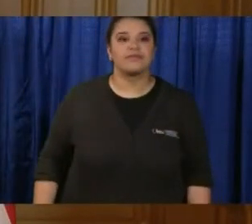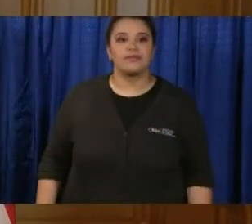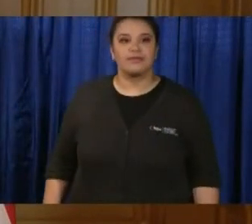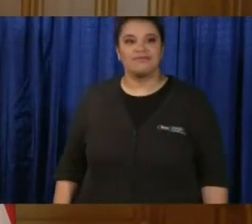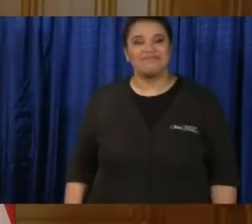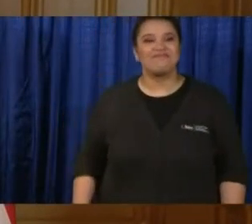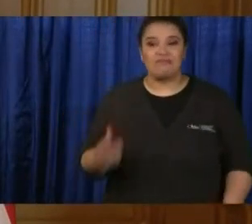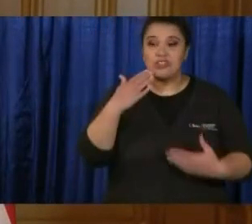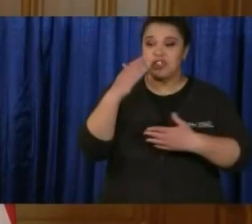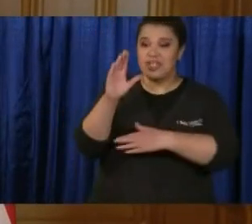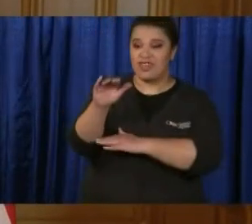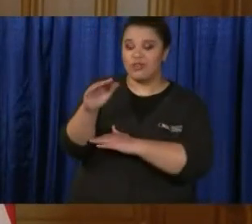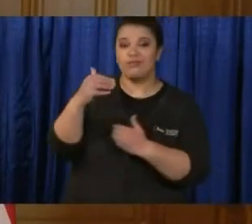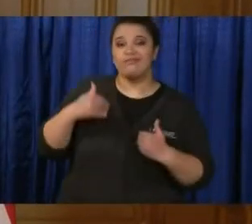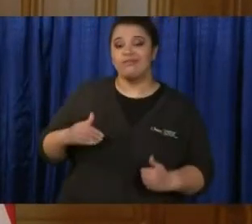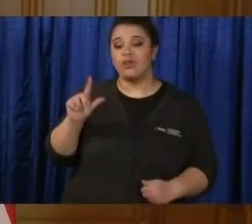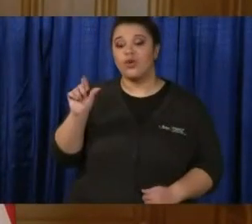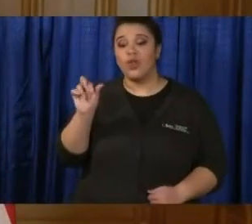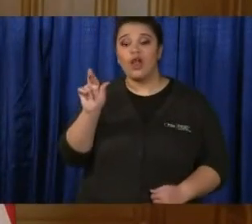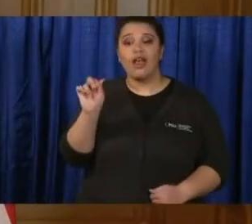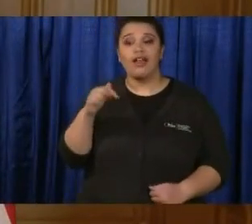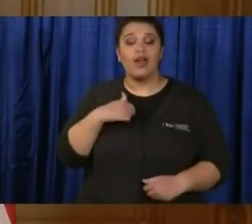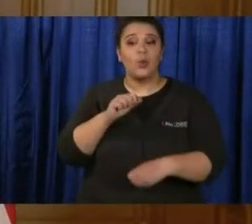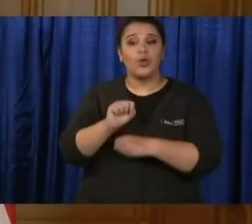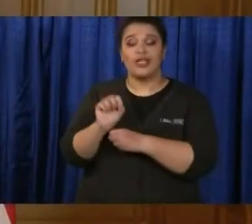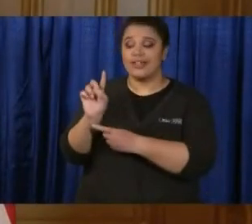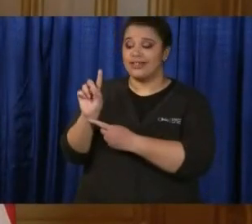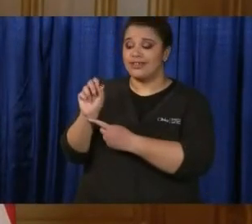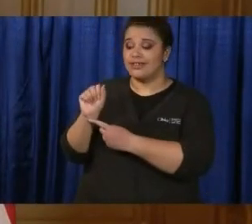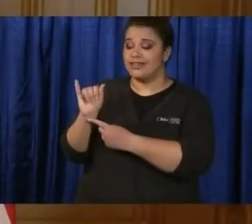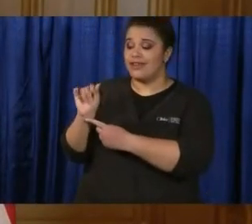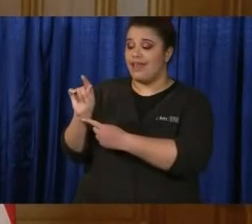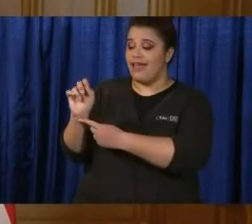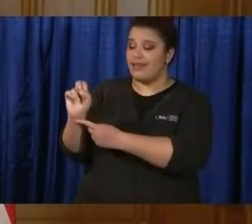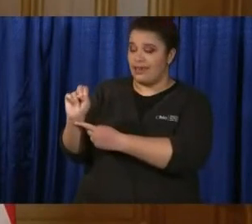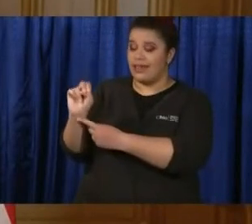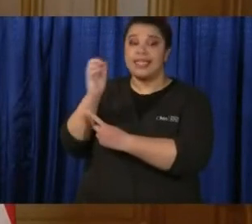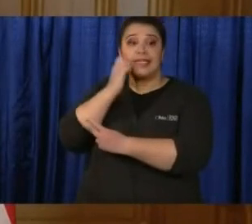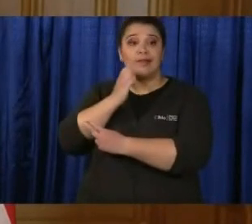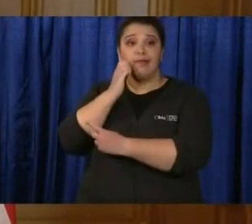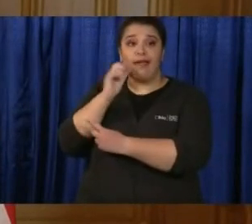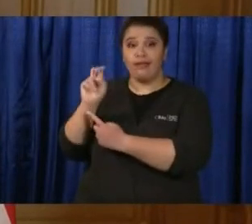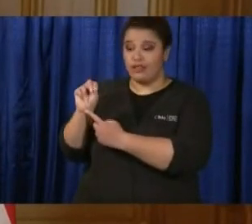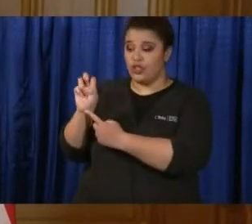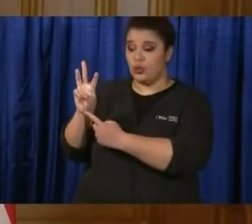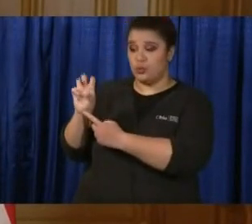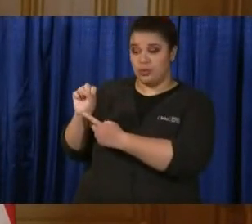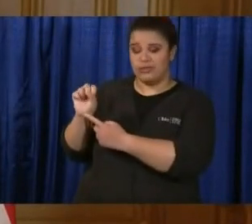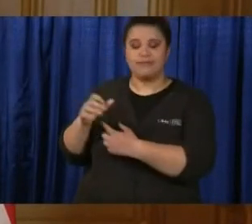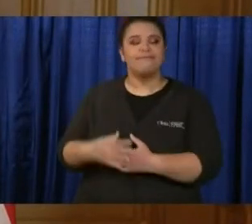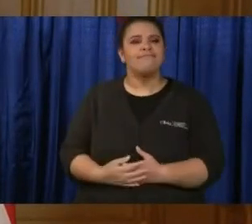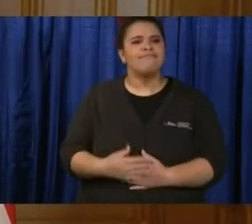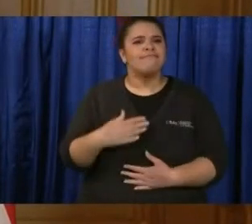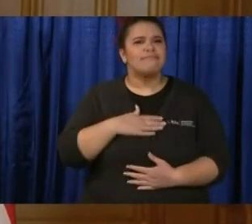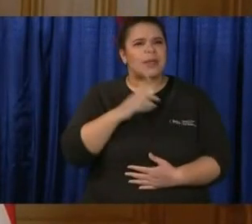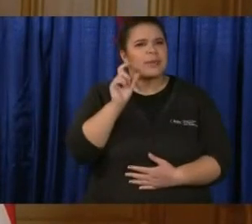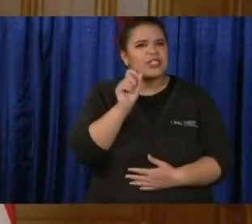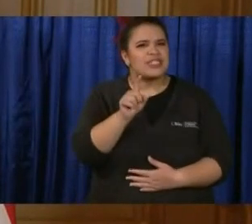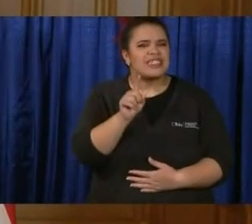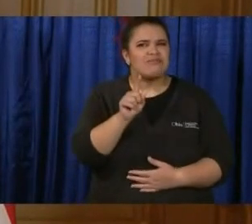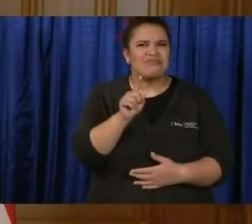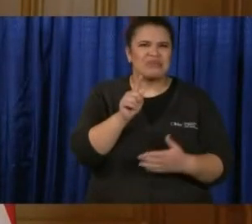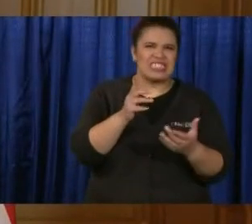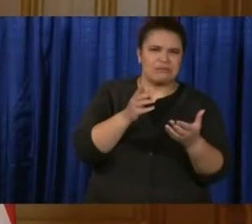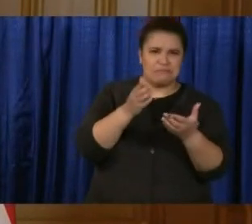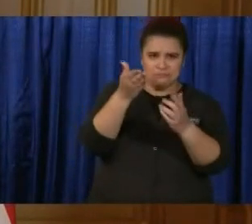Good afternoon. Laura Bischoff, Dayton Daily News. I guess my question is for Governor